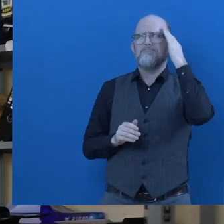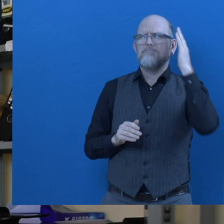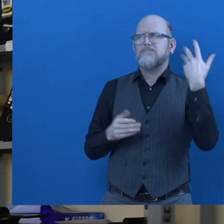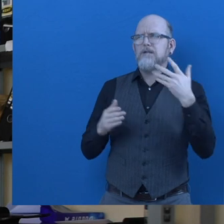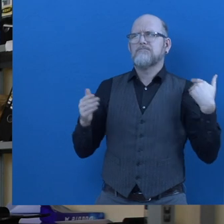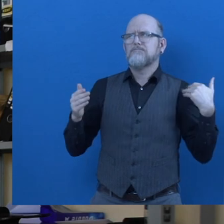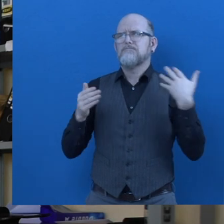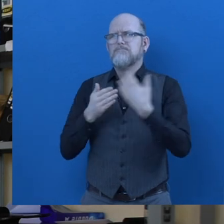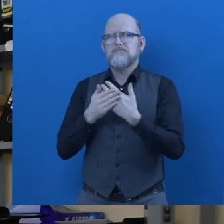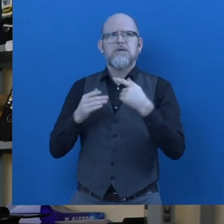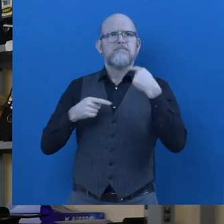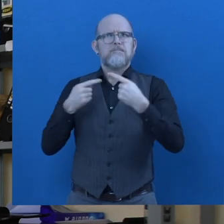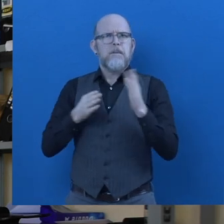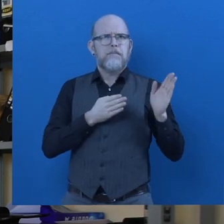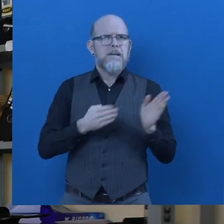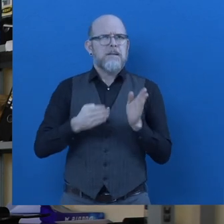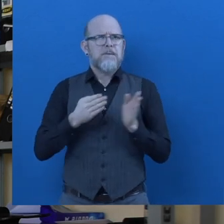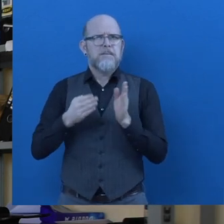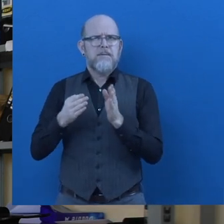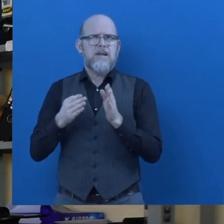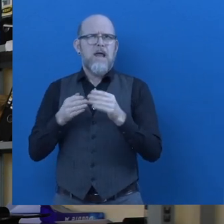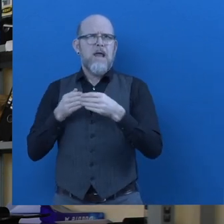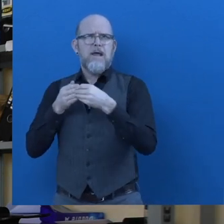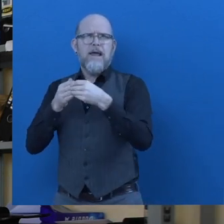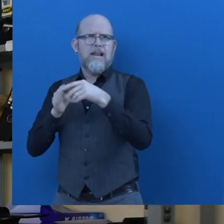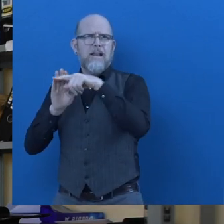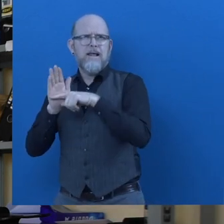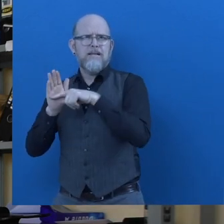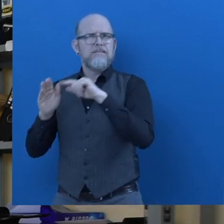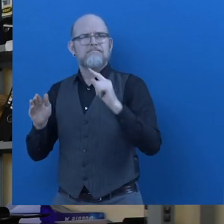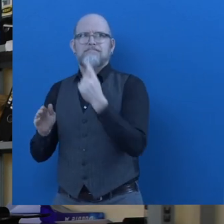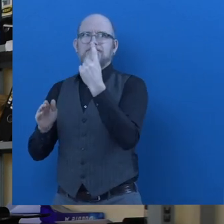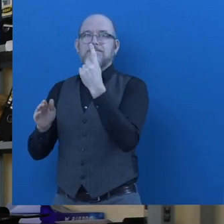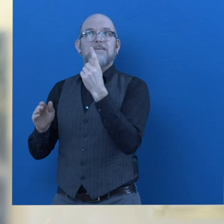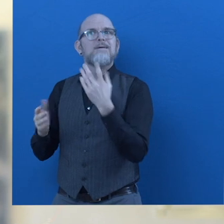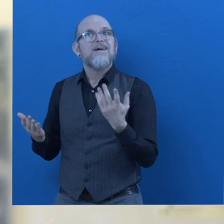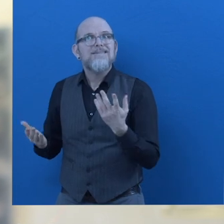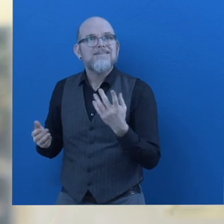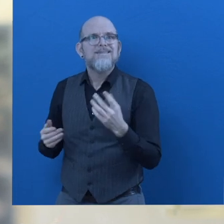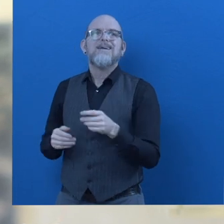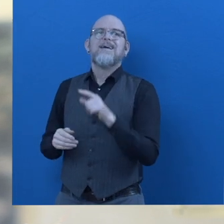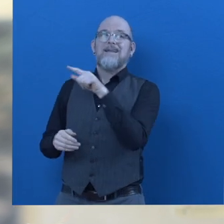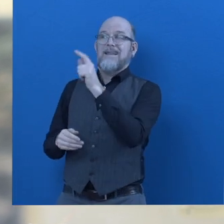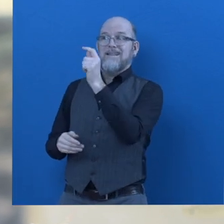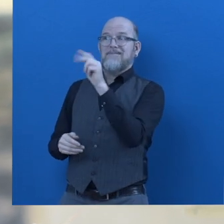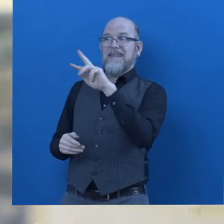preparation of this guideline is unique because in the TVED